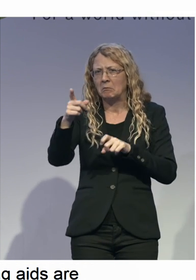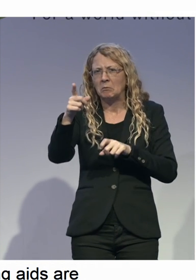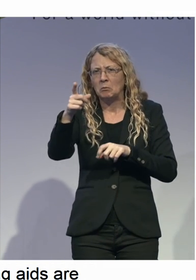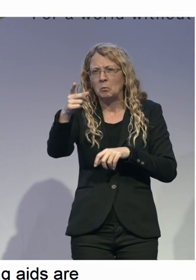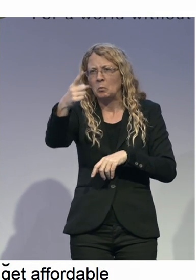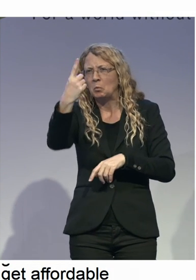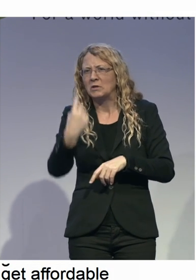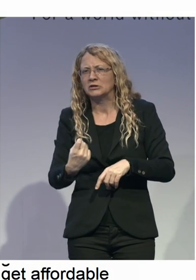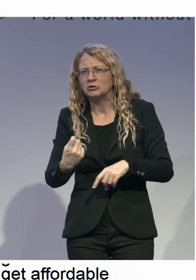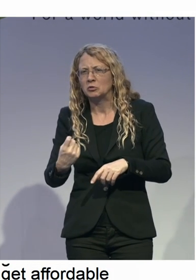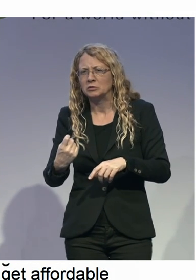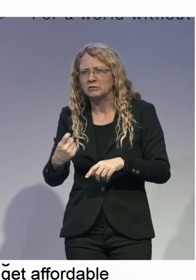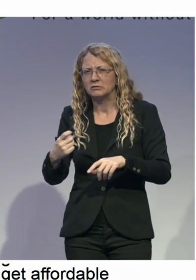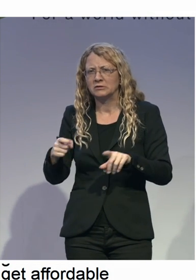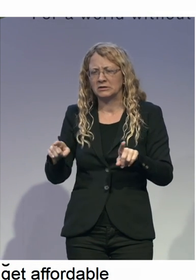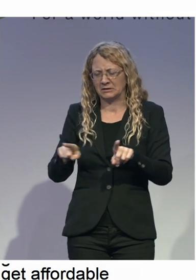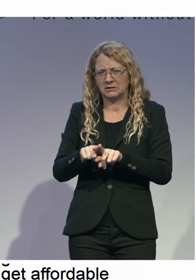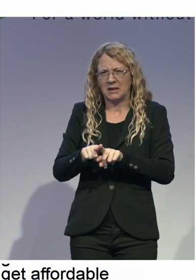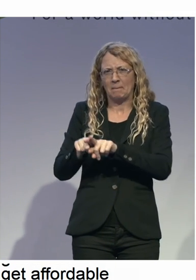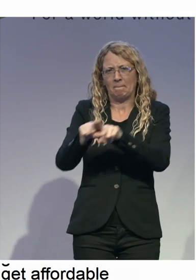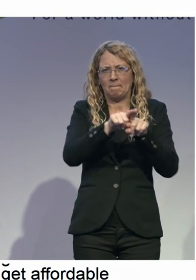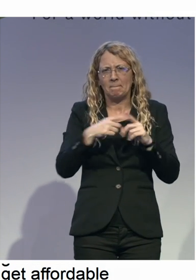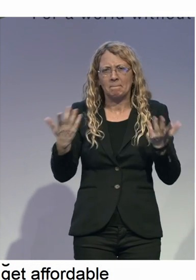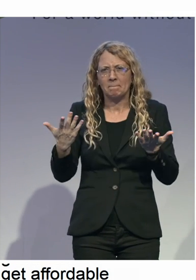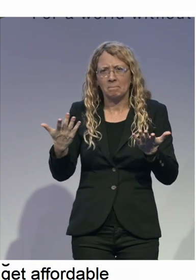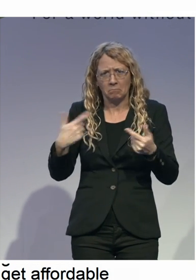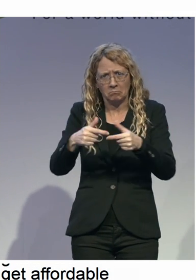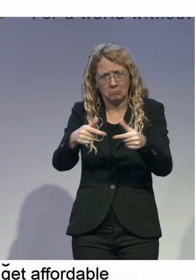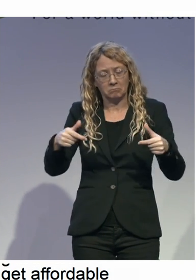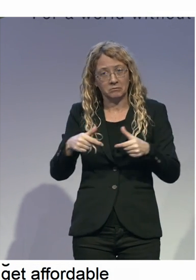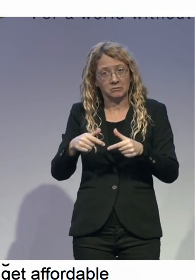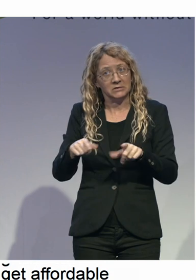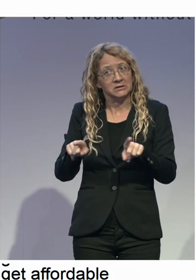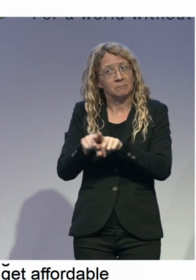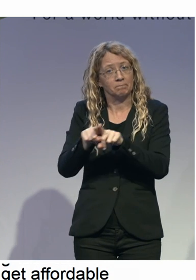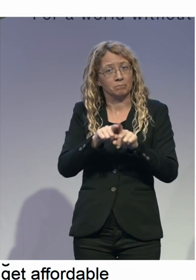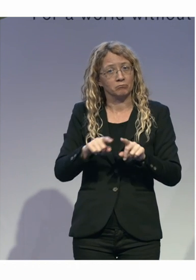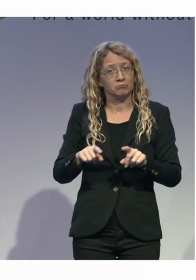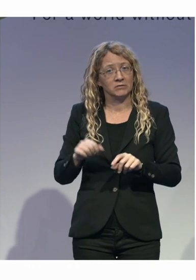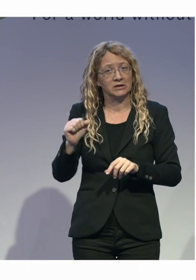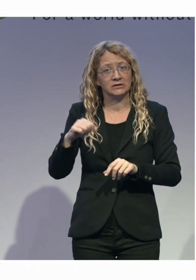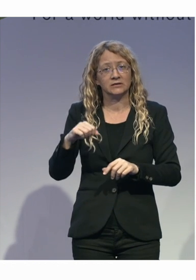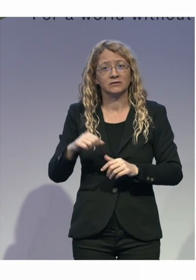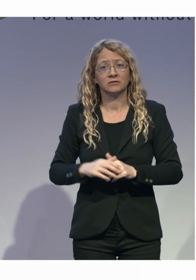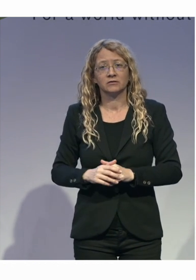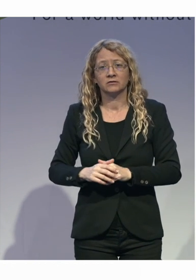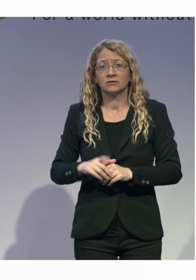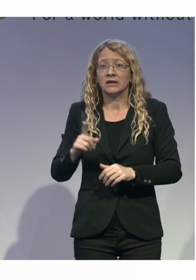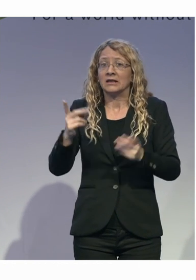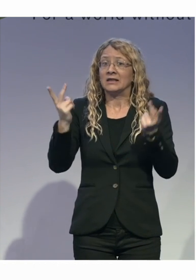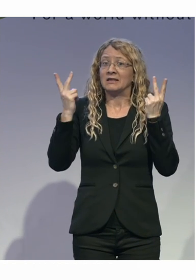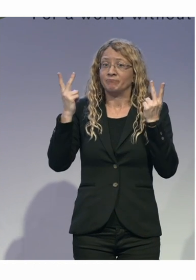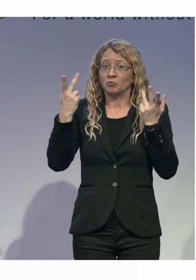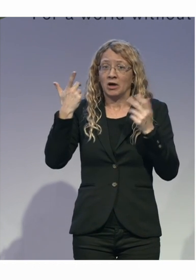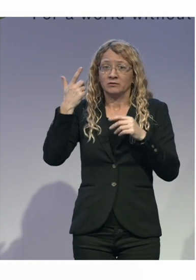fine. But you did bring up a very good point on standardized approach. And I believe this is what we are doing here